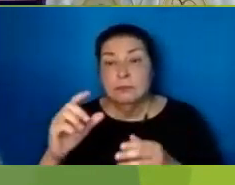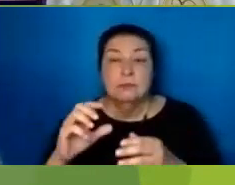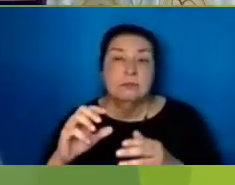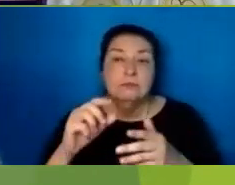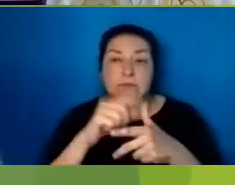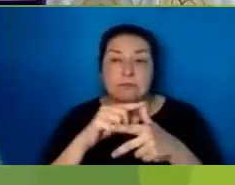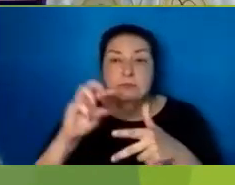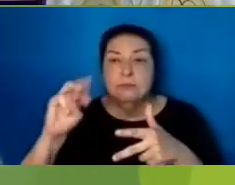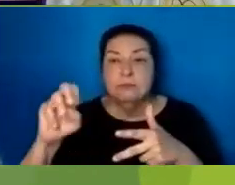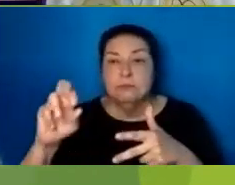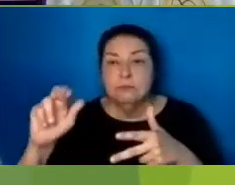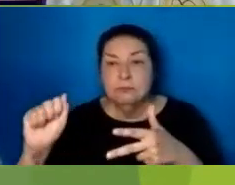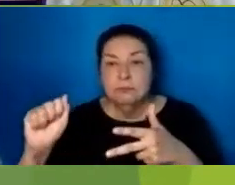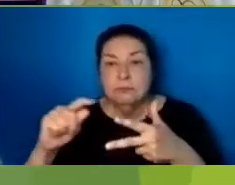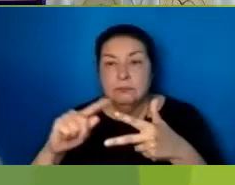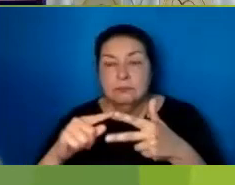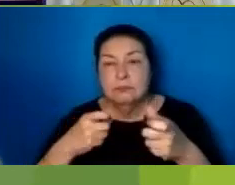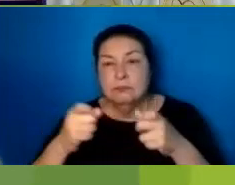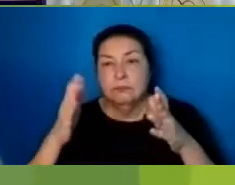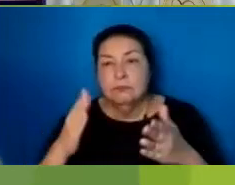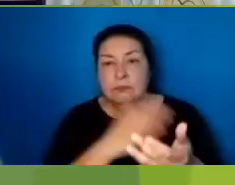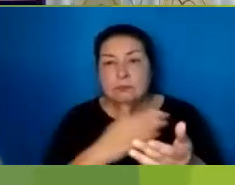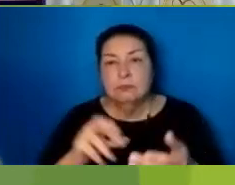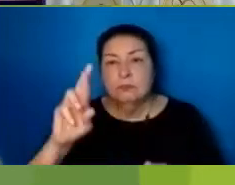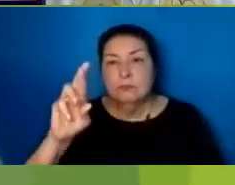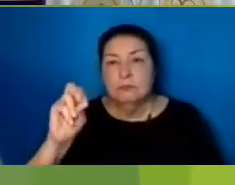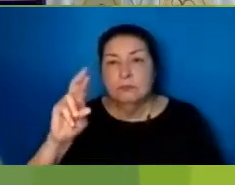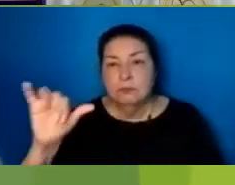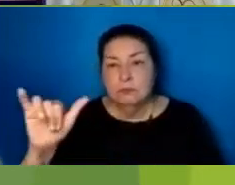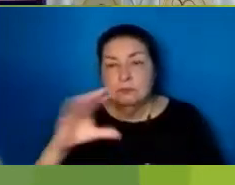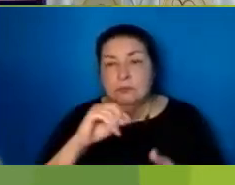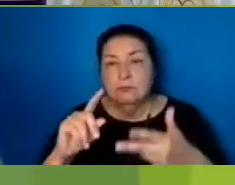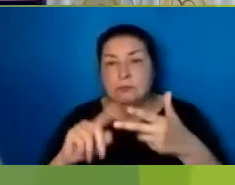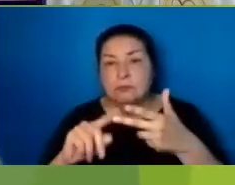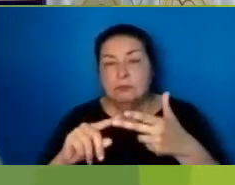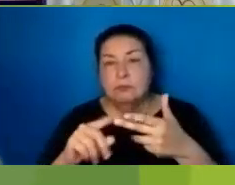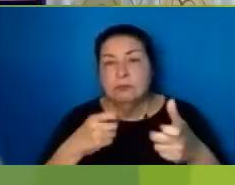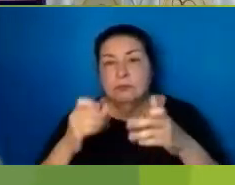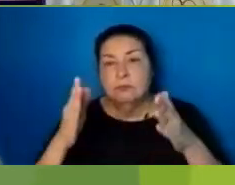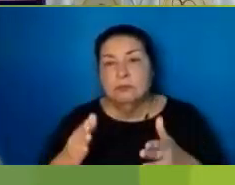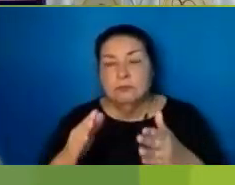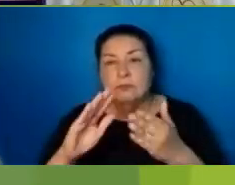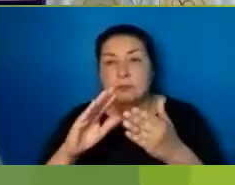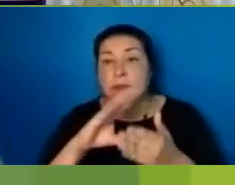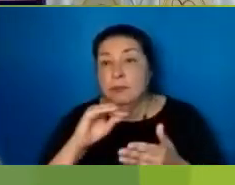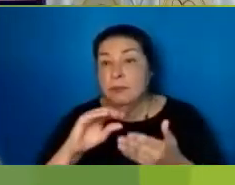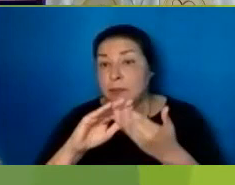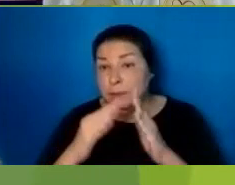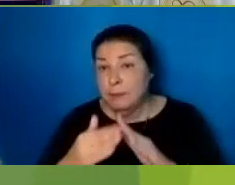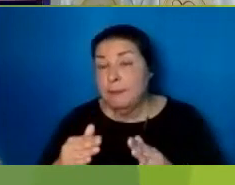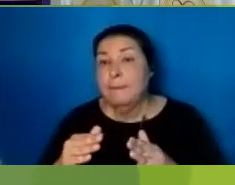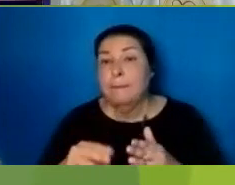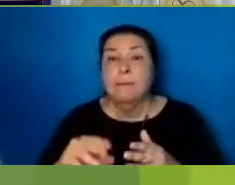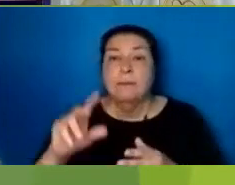Our Director Of Music At St. John Rory Selden And Our Director Of Music At Peace Katja Richardson